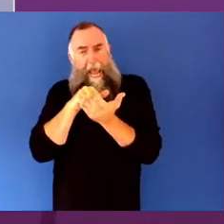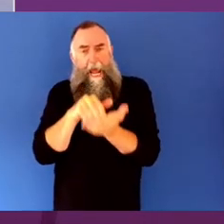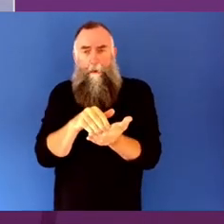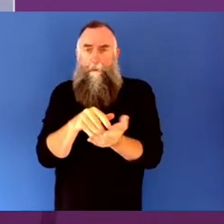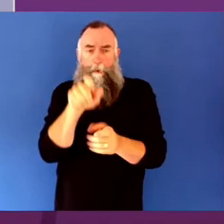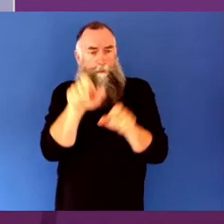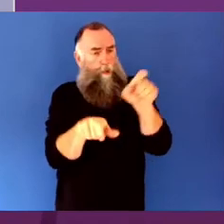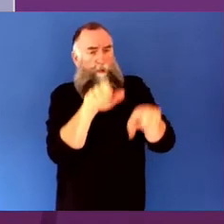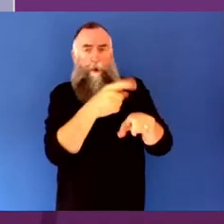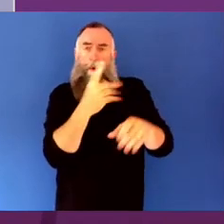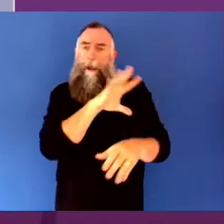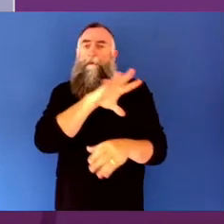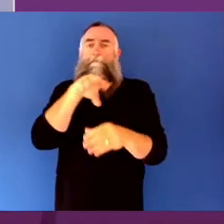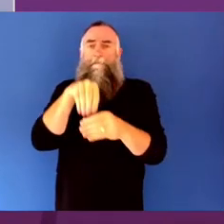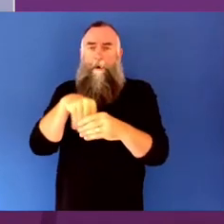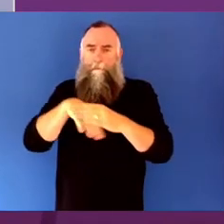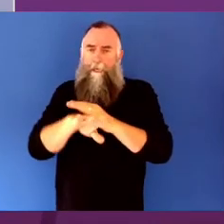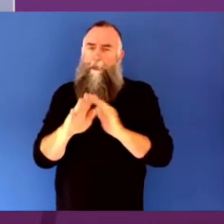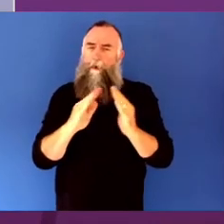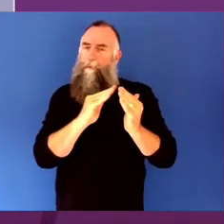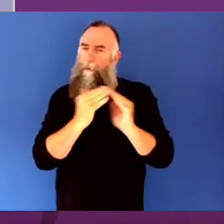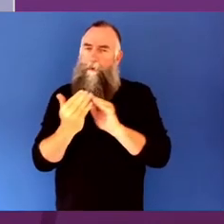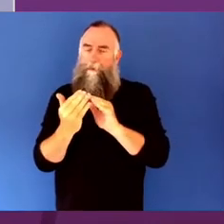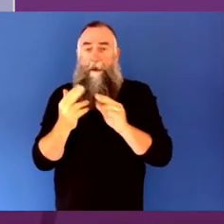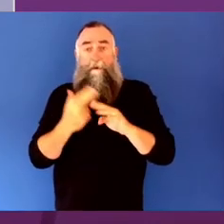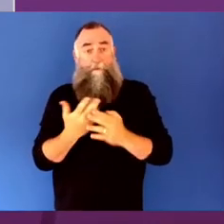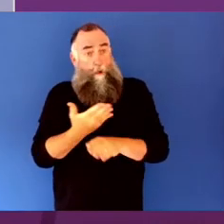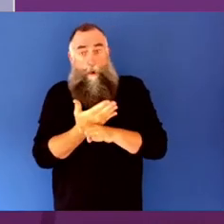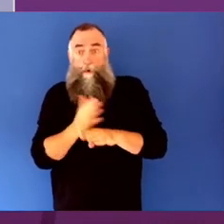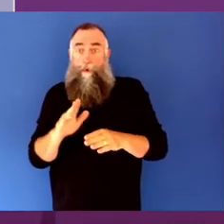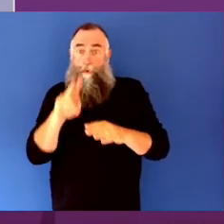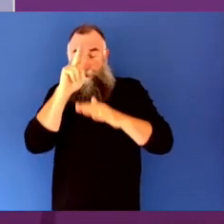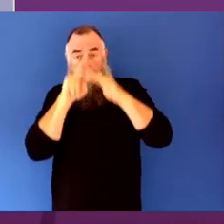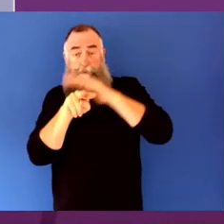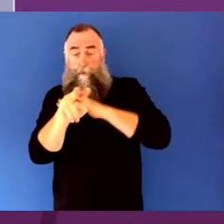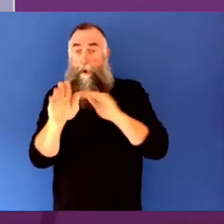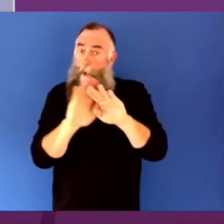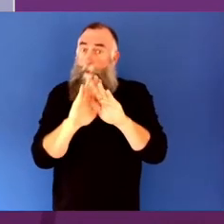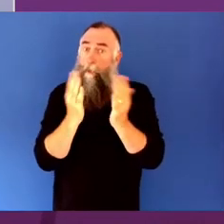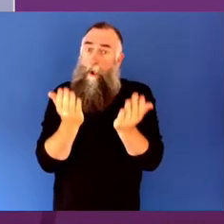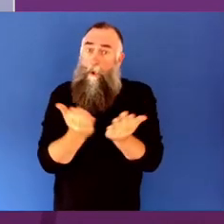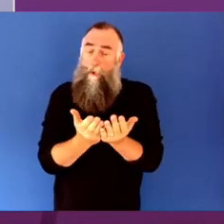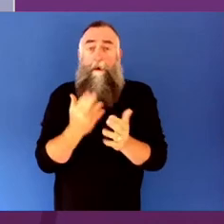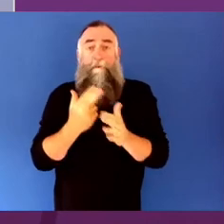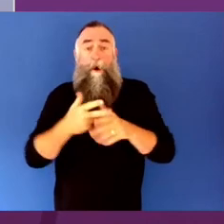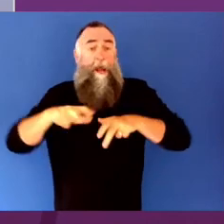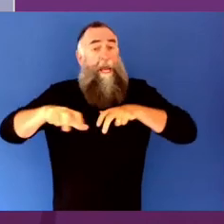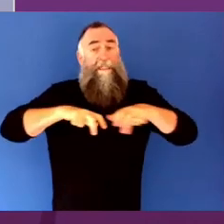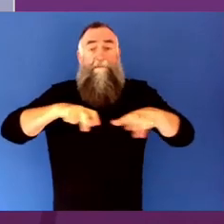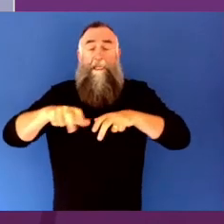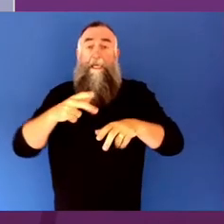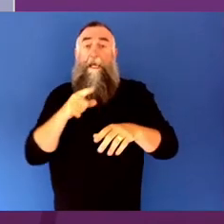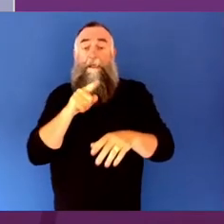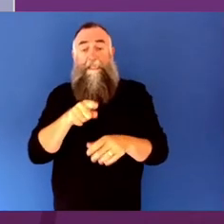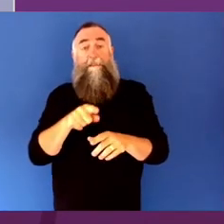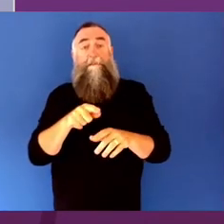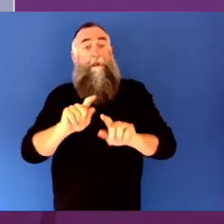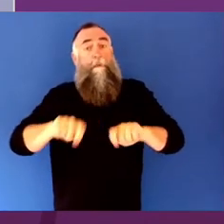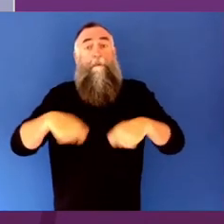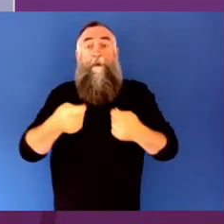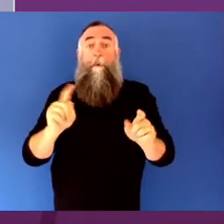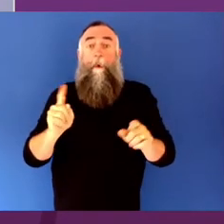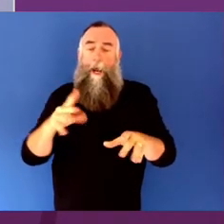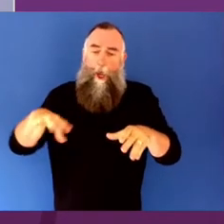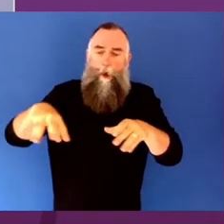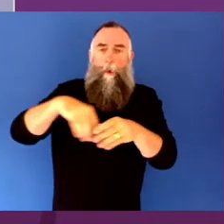re-emerge into this new world, especially from activities that provide social inclusion. I look forward to hearing